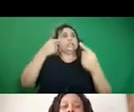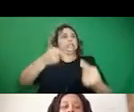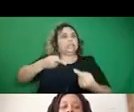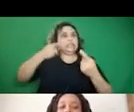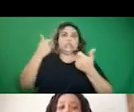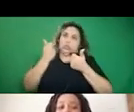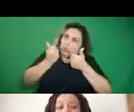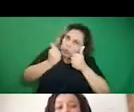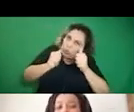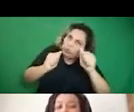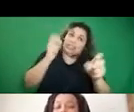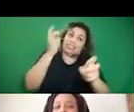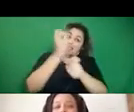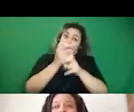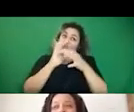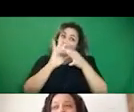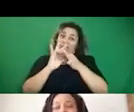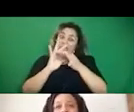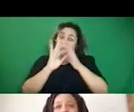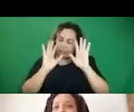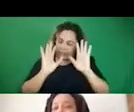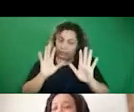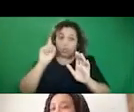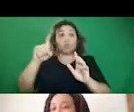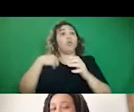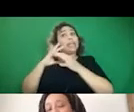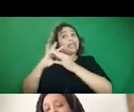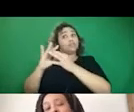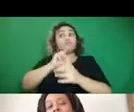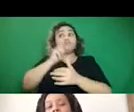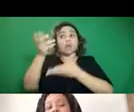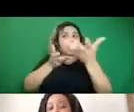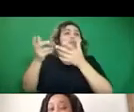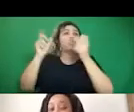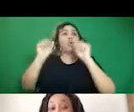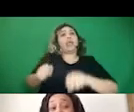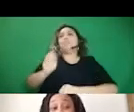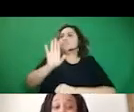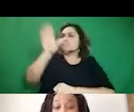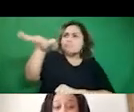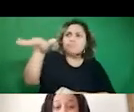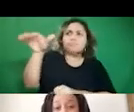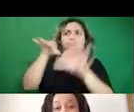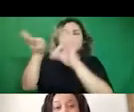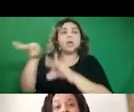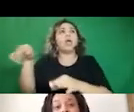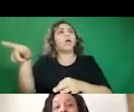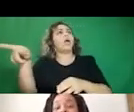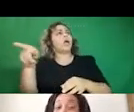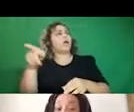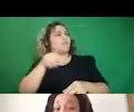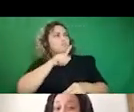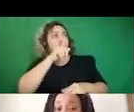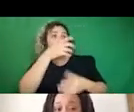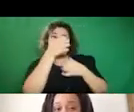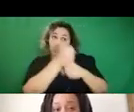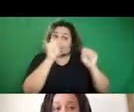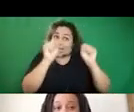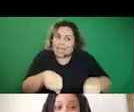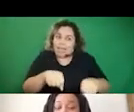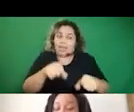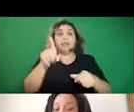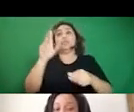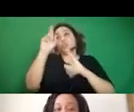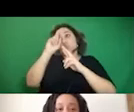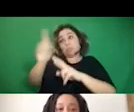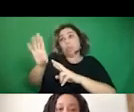So it's like part relationship. So you have to have the relationship where you feel like you can intervene and that they'll trust what you're saying. And also that you're respecting